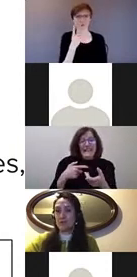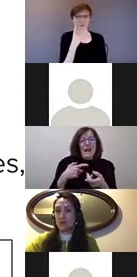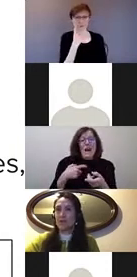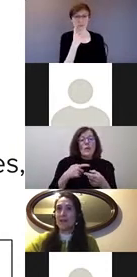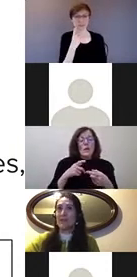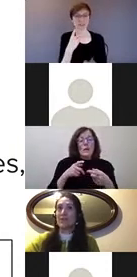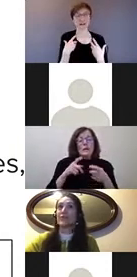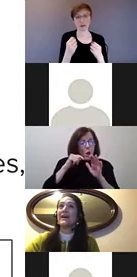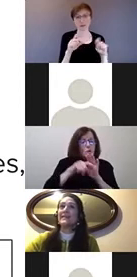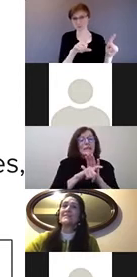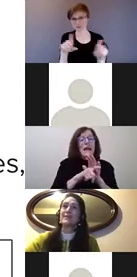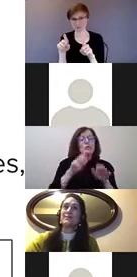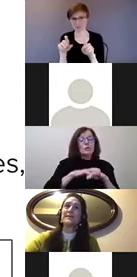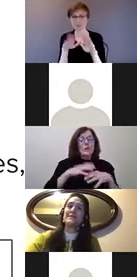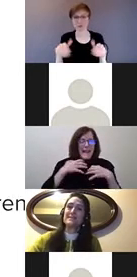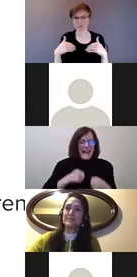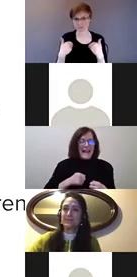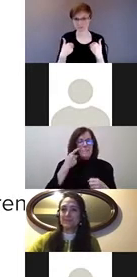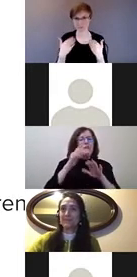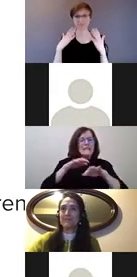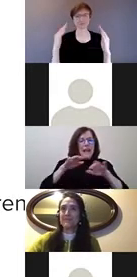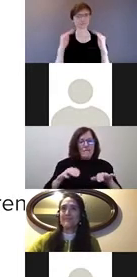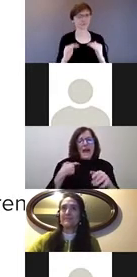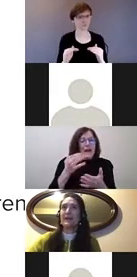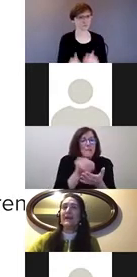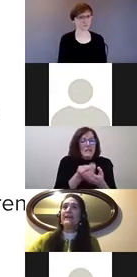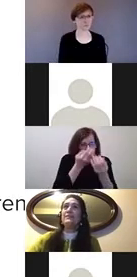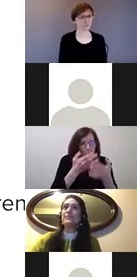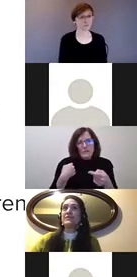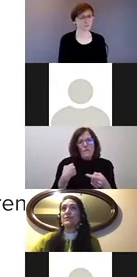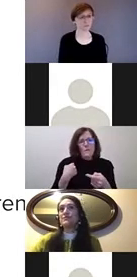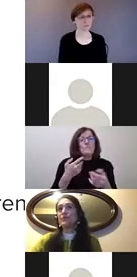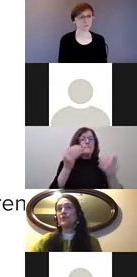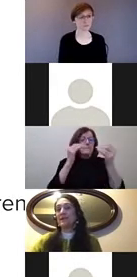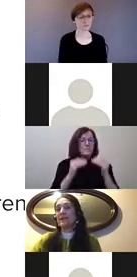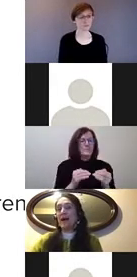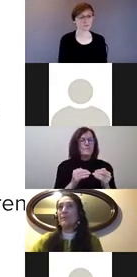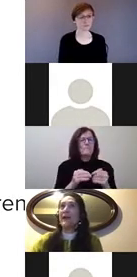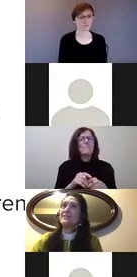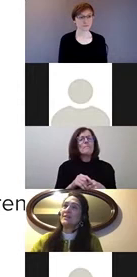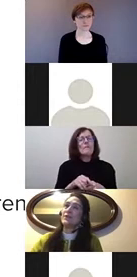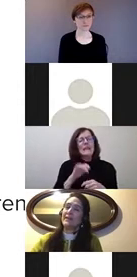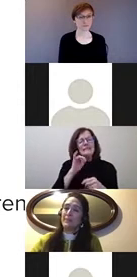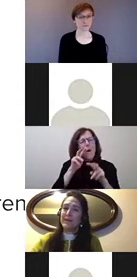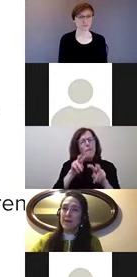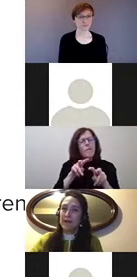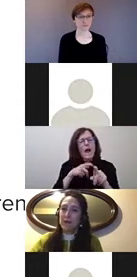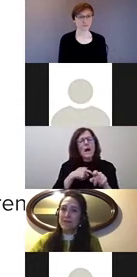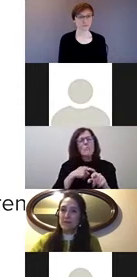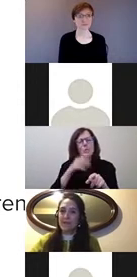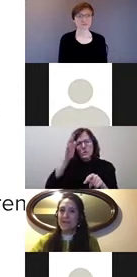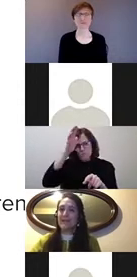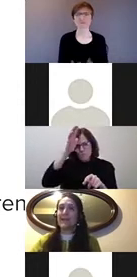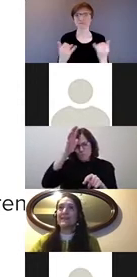on Children and Youth. Next slide, please. If we turn to the parenting during the pandemic